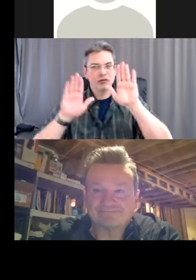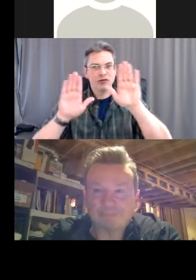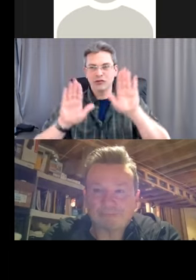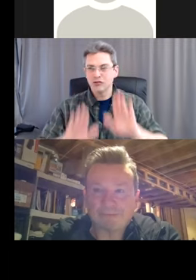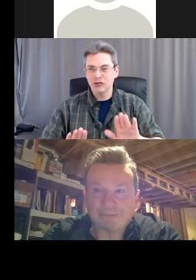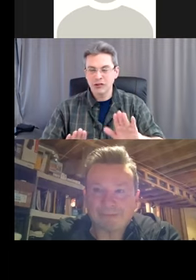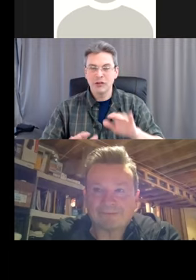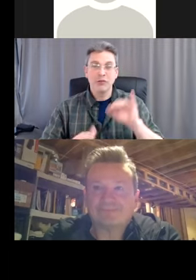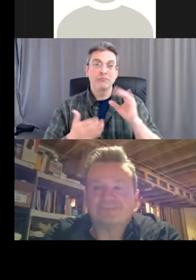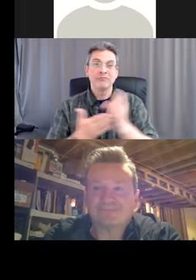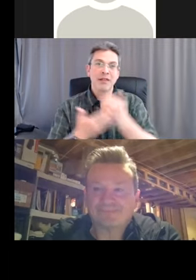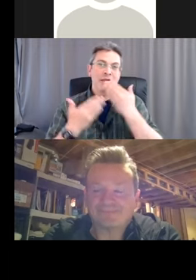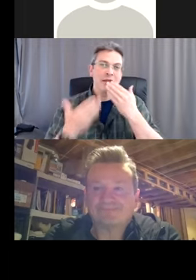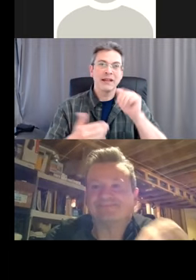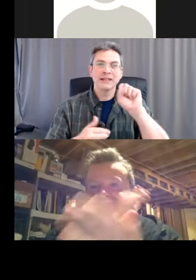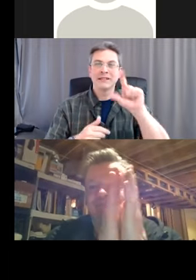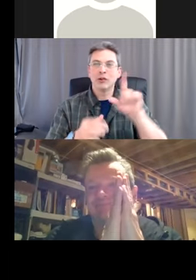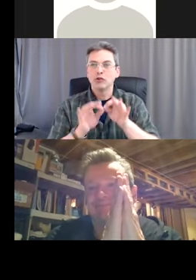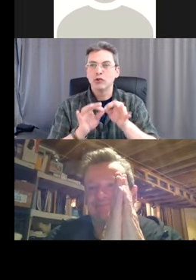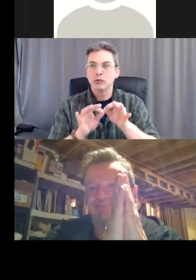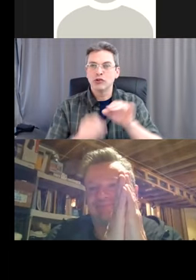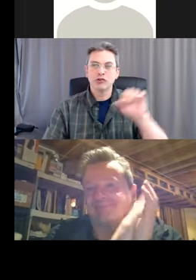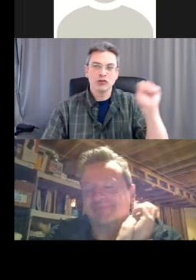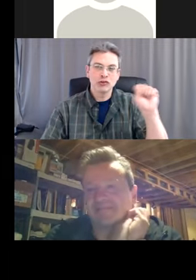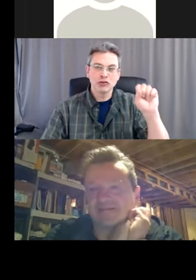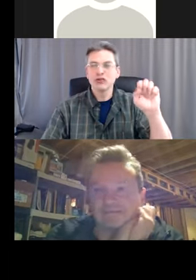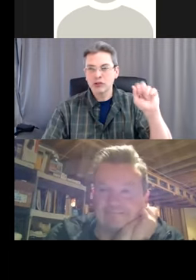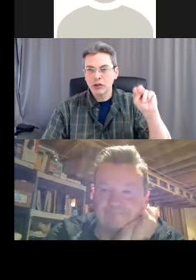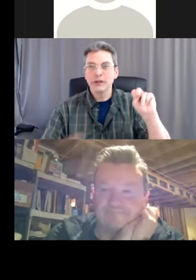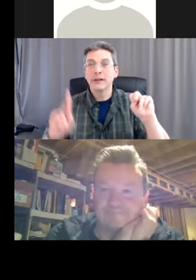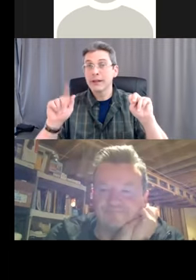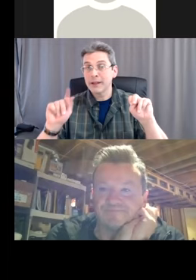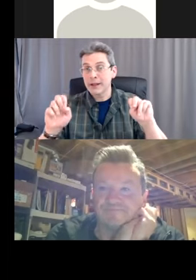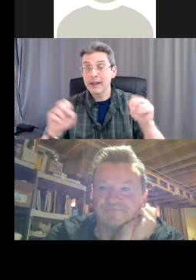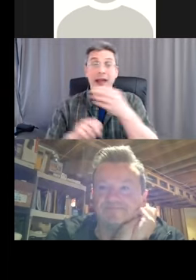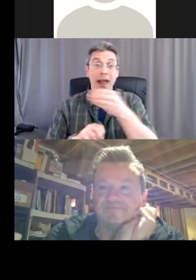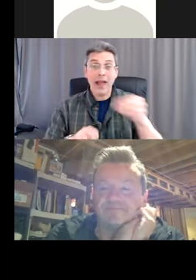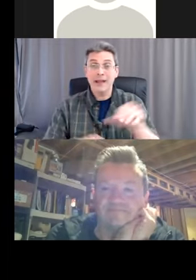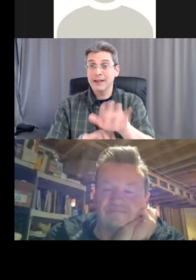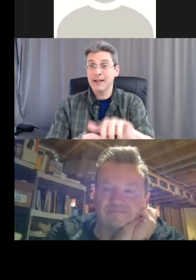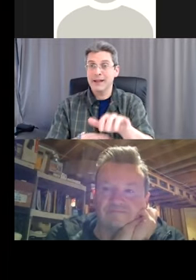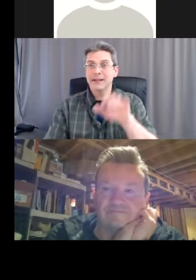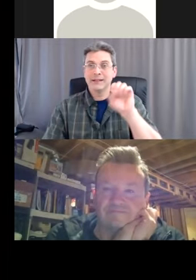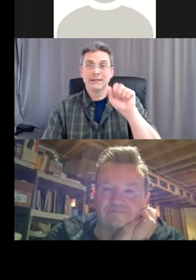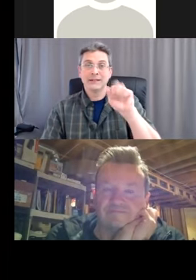ASL interpreters, Sean and Kate, and Sarah the captioner. We really appreciate